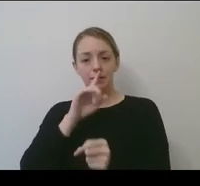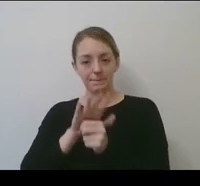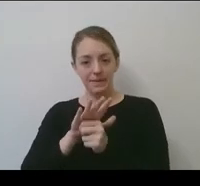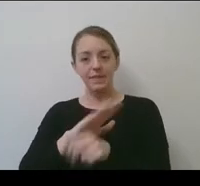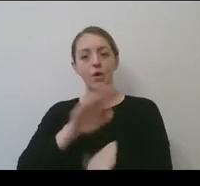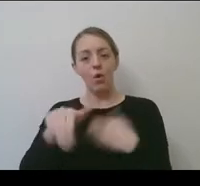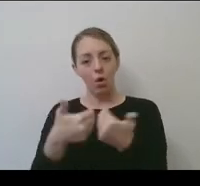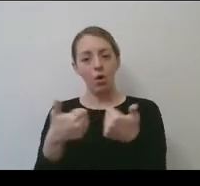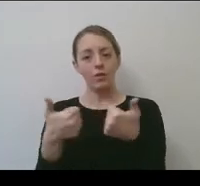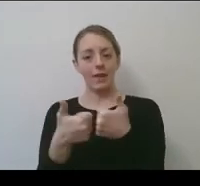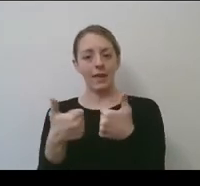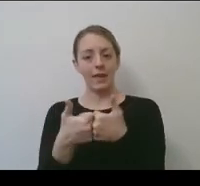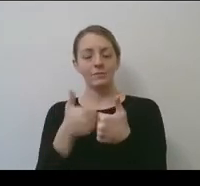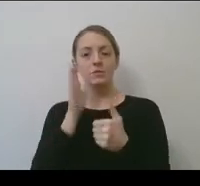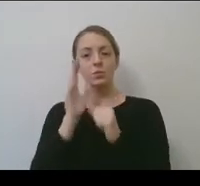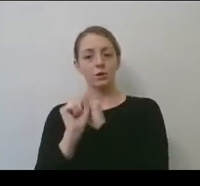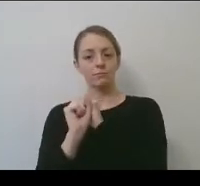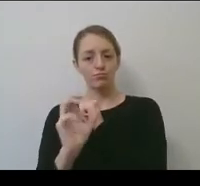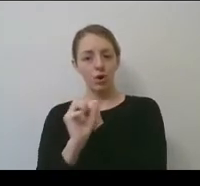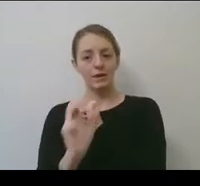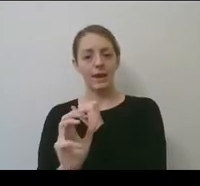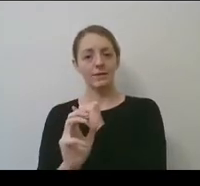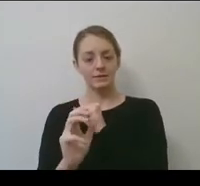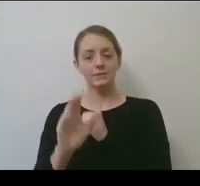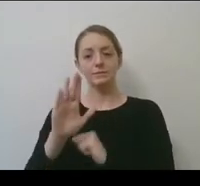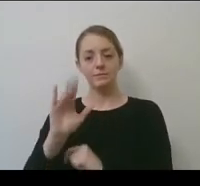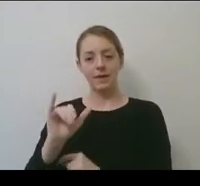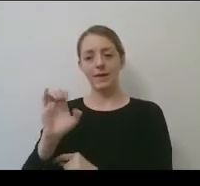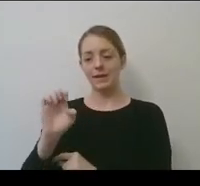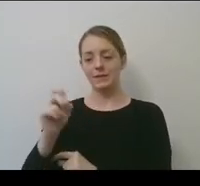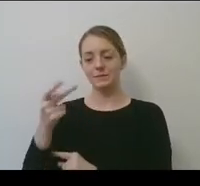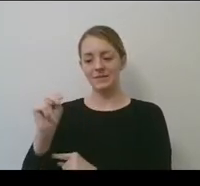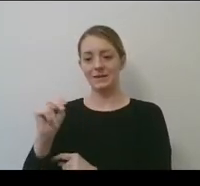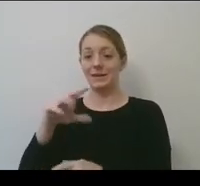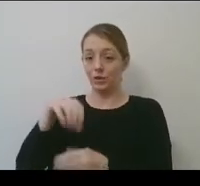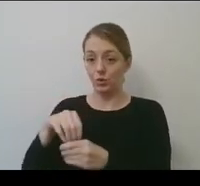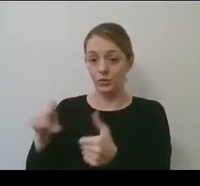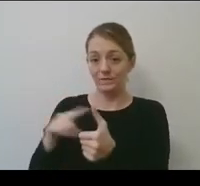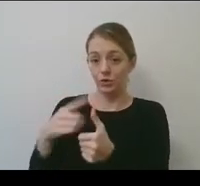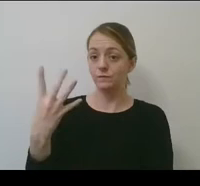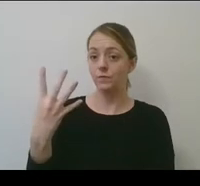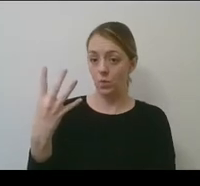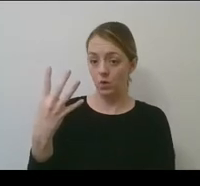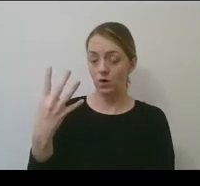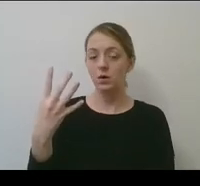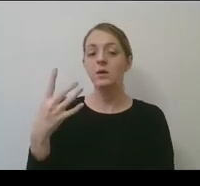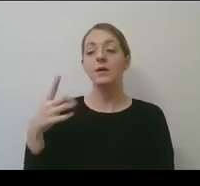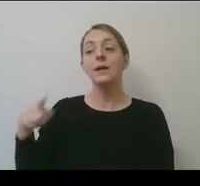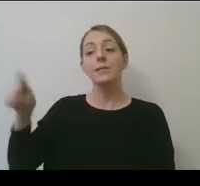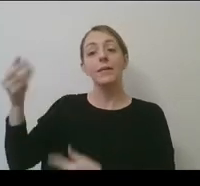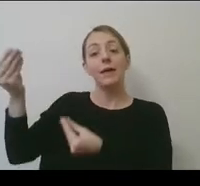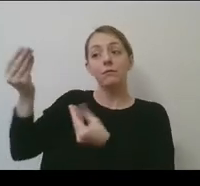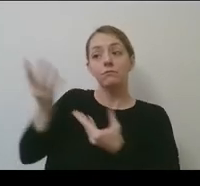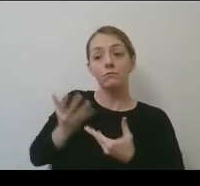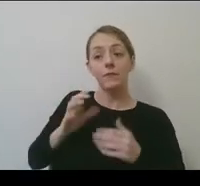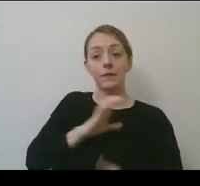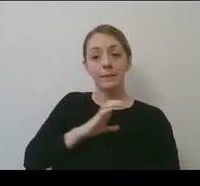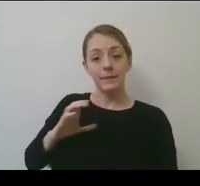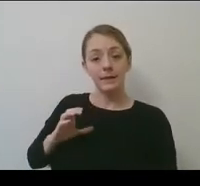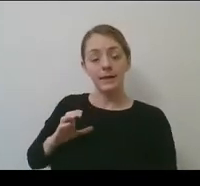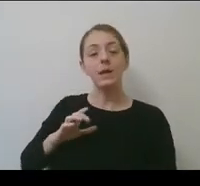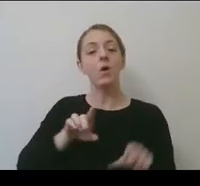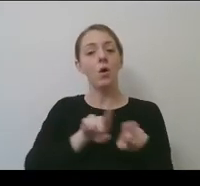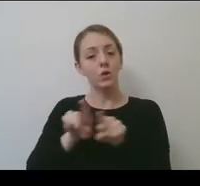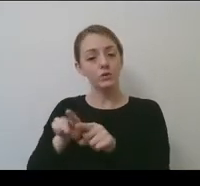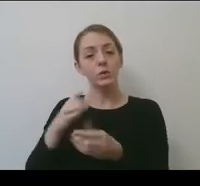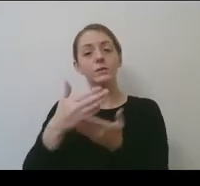including the first four by ESPN. And as they've engaged with the committee, it is anticipated that there will also be some games on